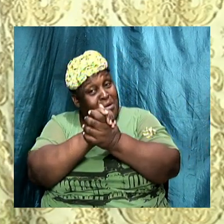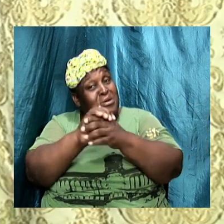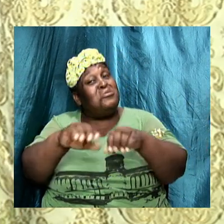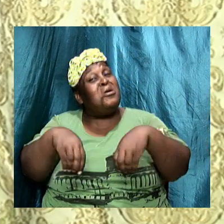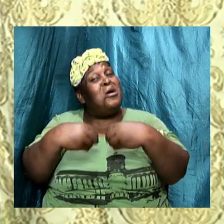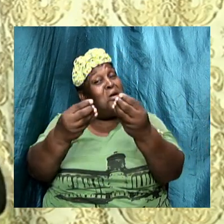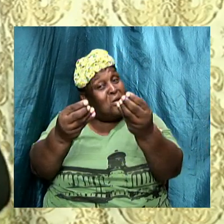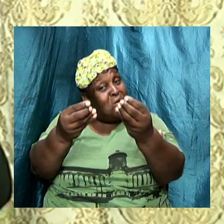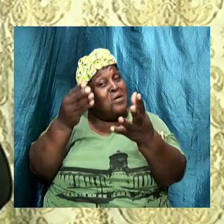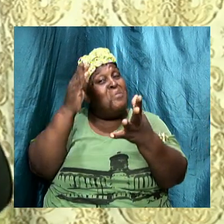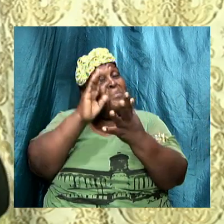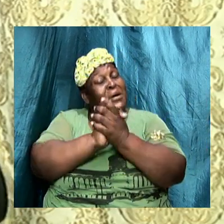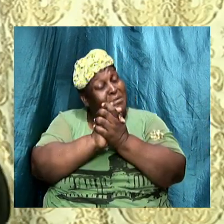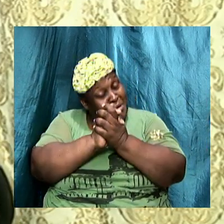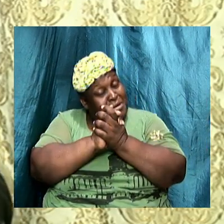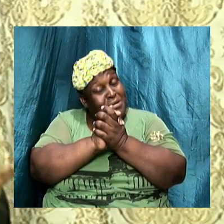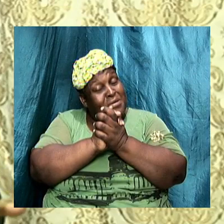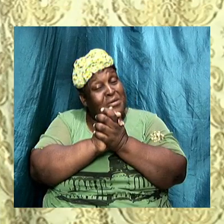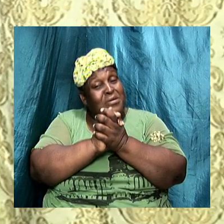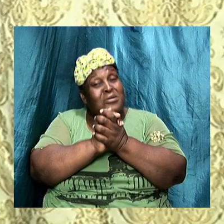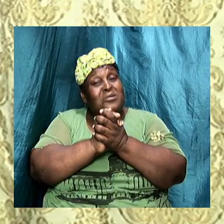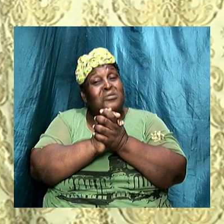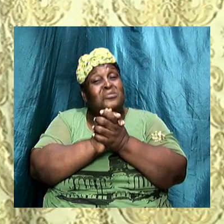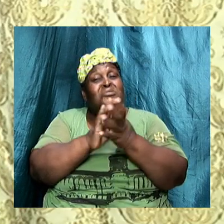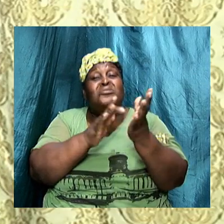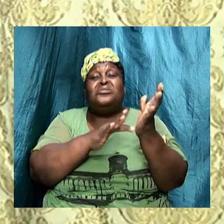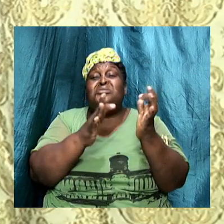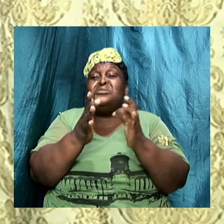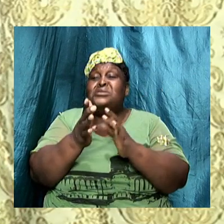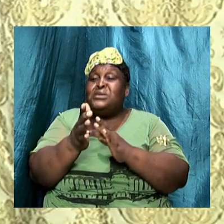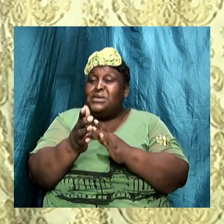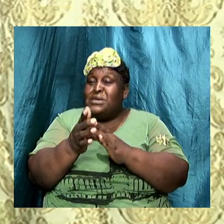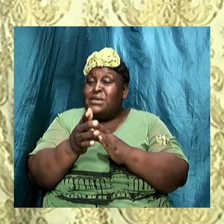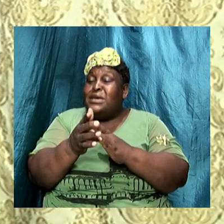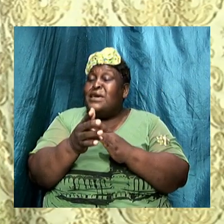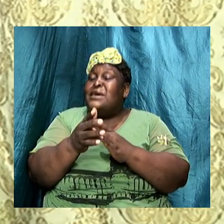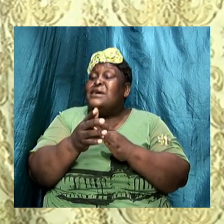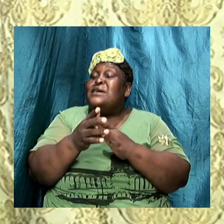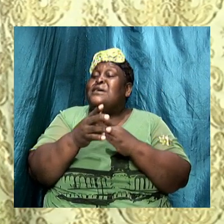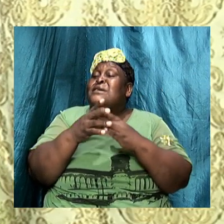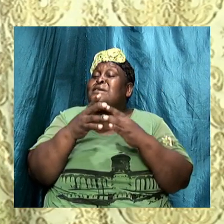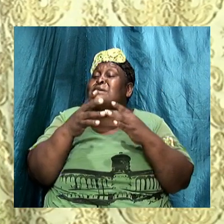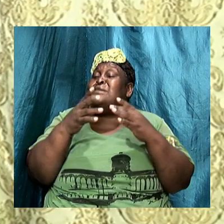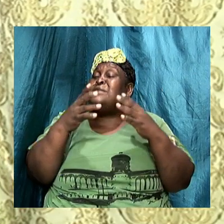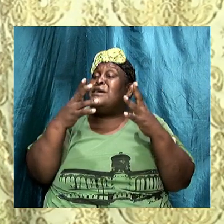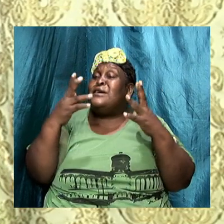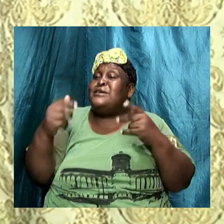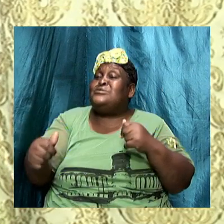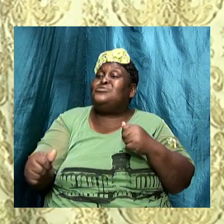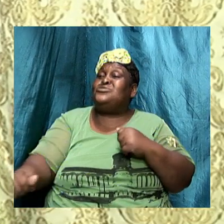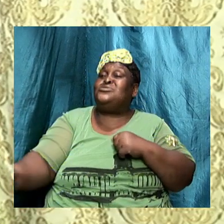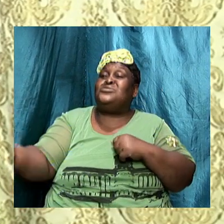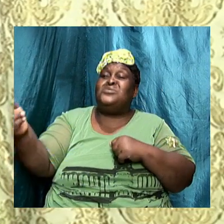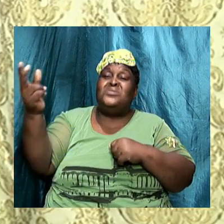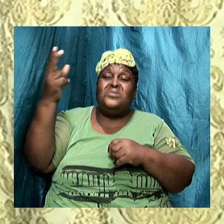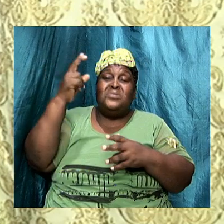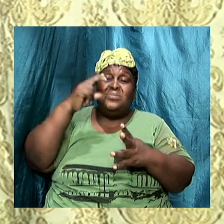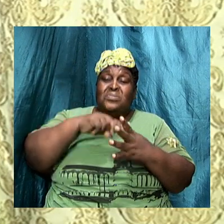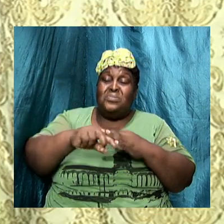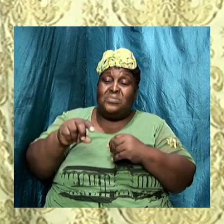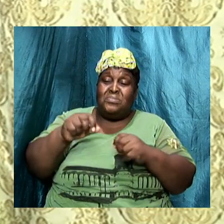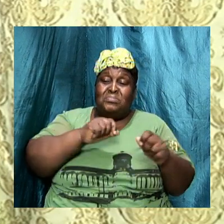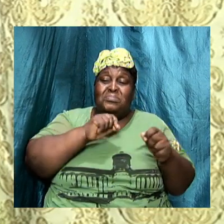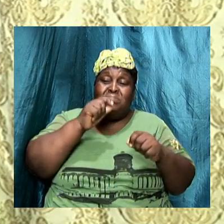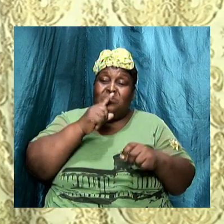are like the angels so Jesus dismissed them the fact that they did not believe in the resurrection